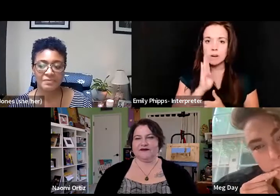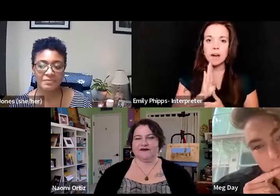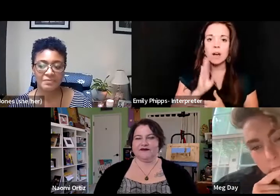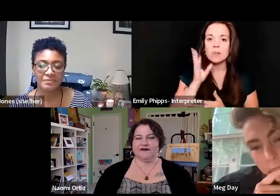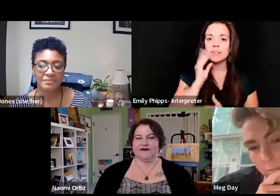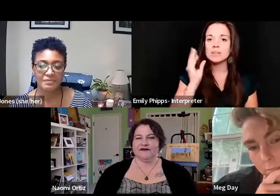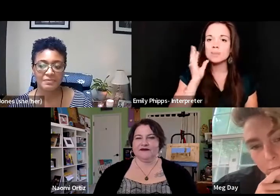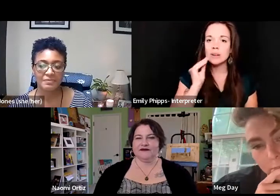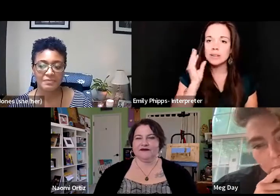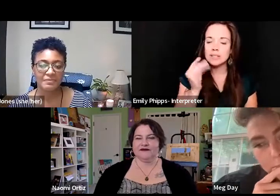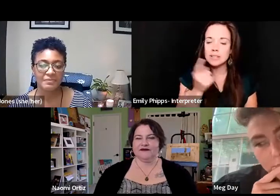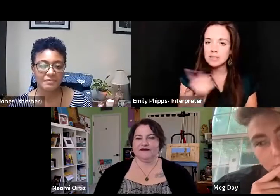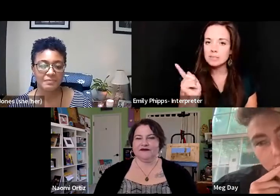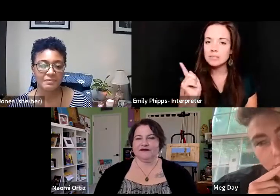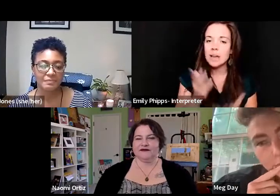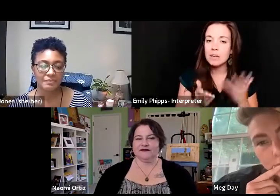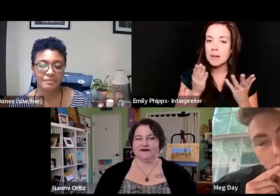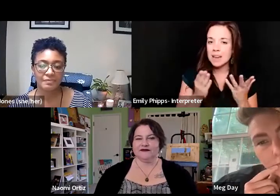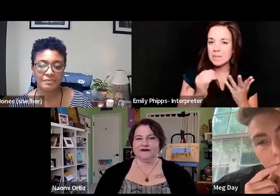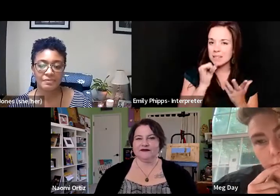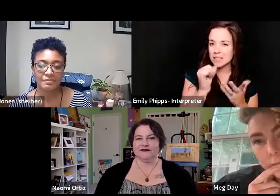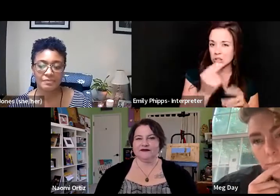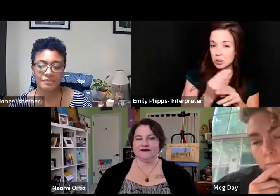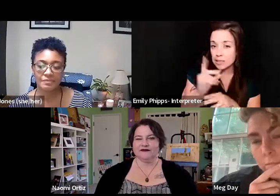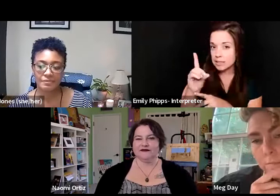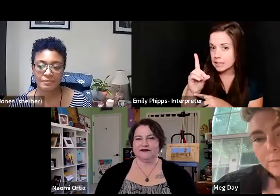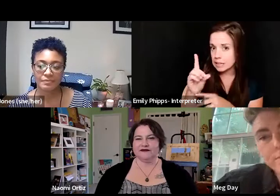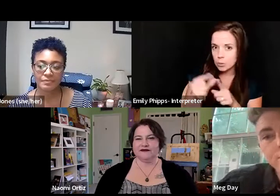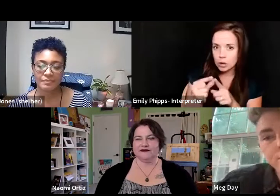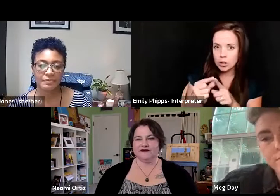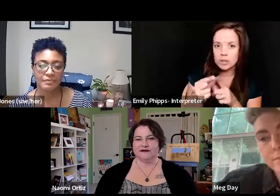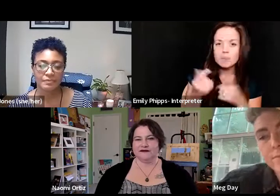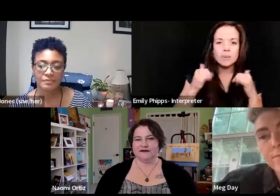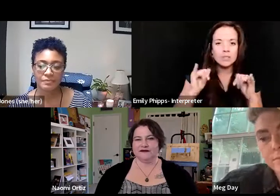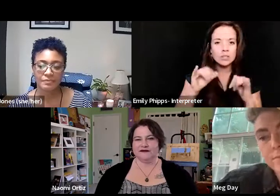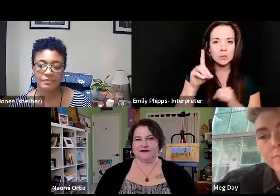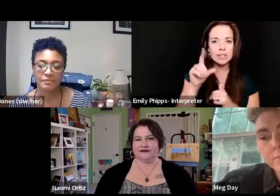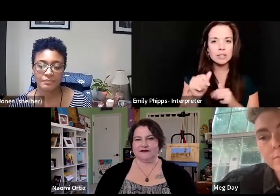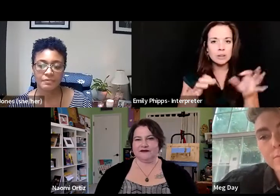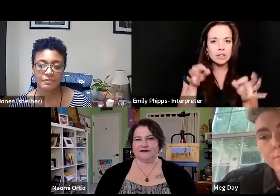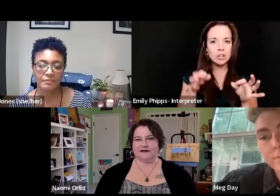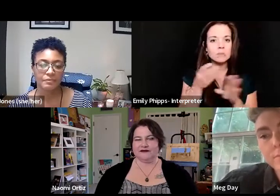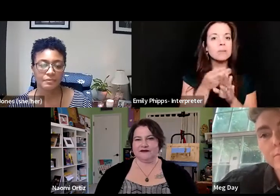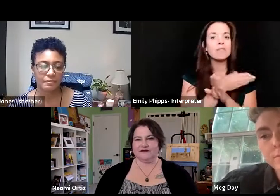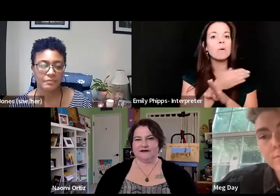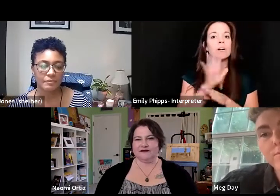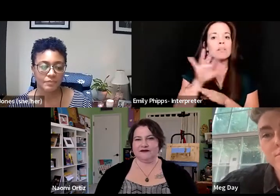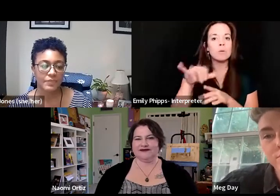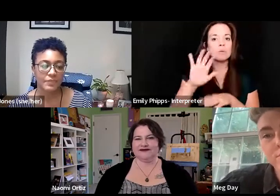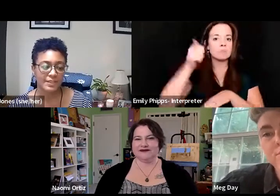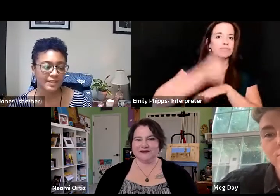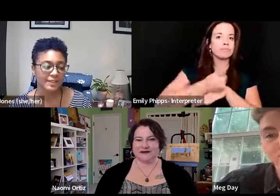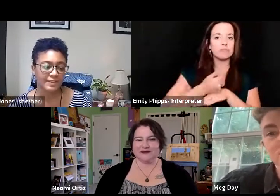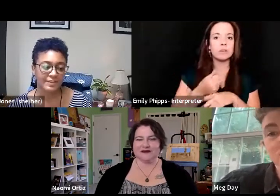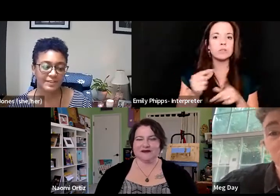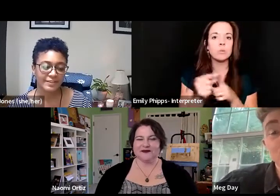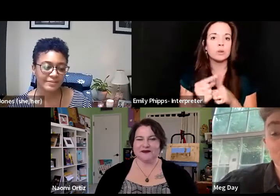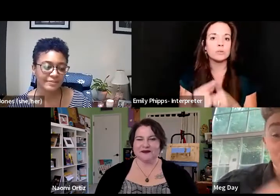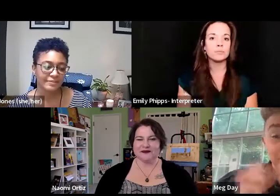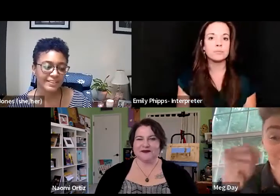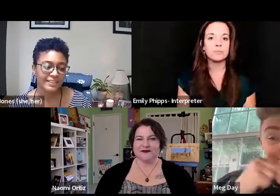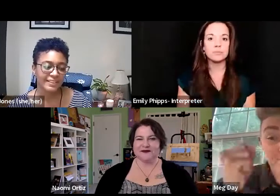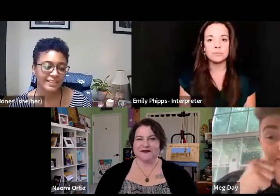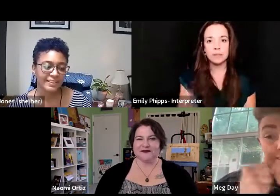may or may not have used the D word but were doing disability justice before disability justice was a word. Check.